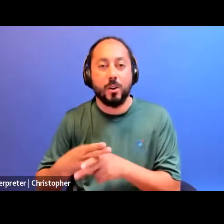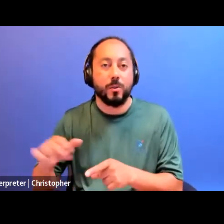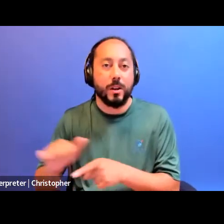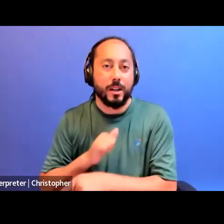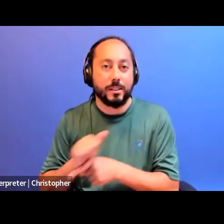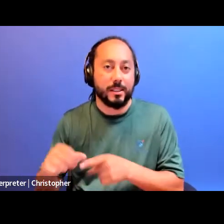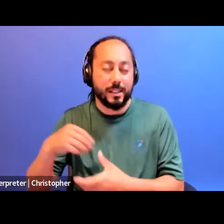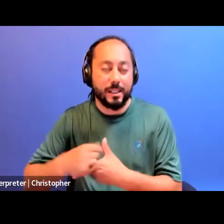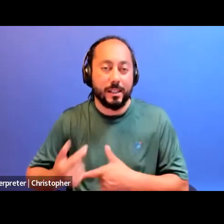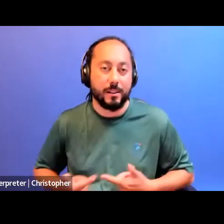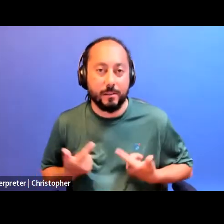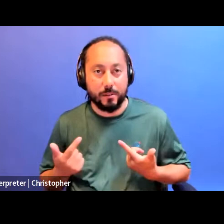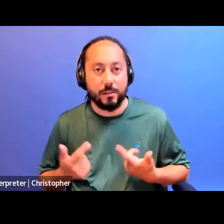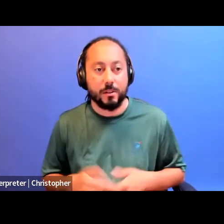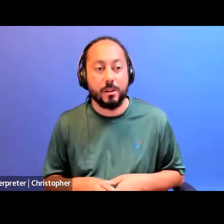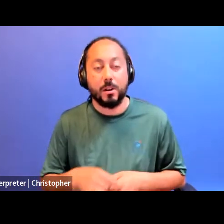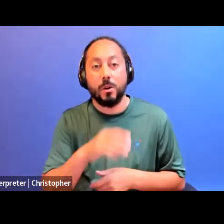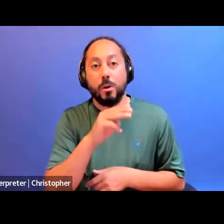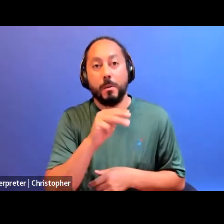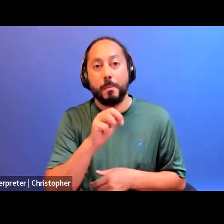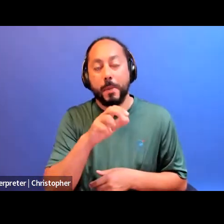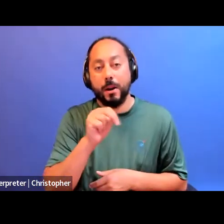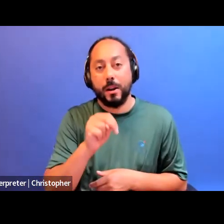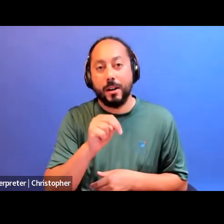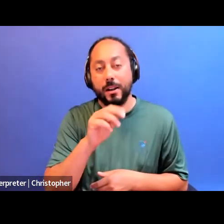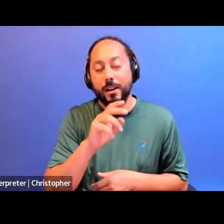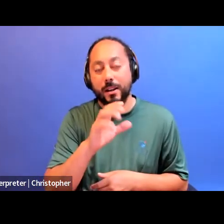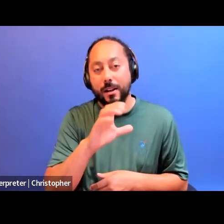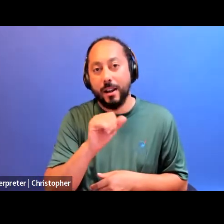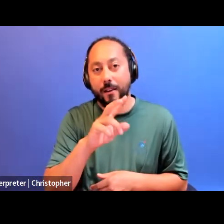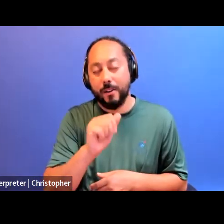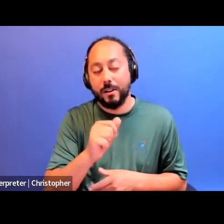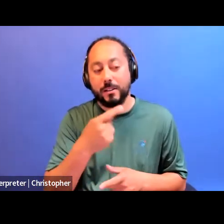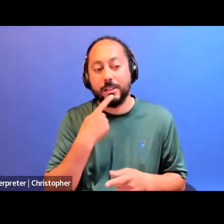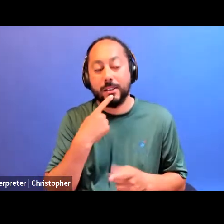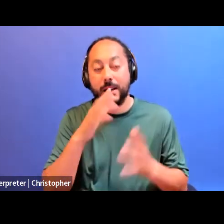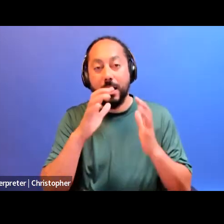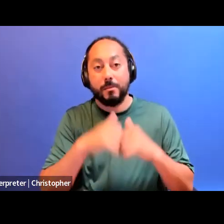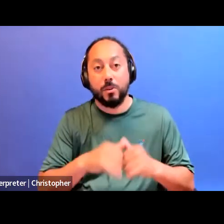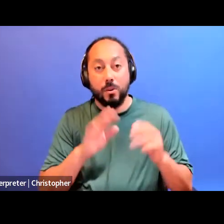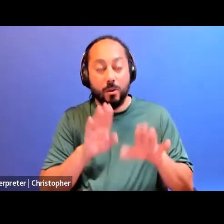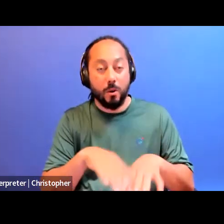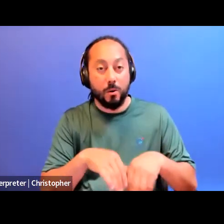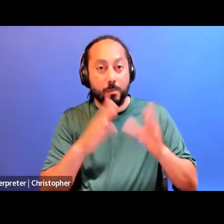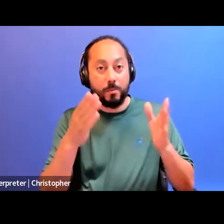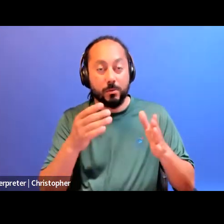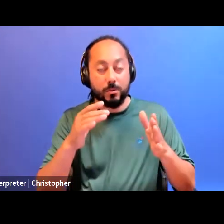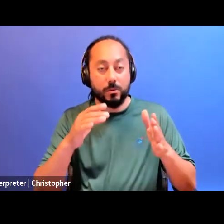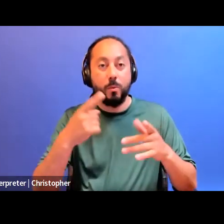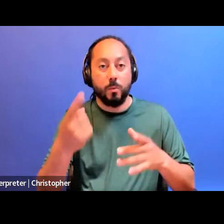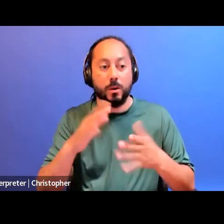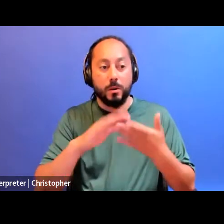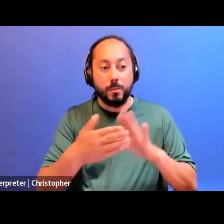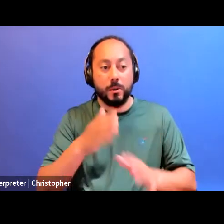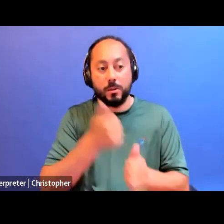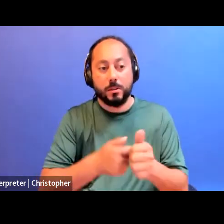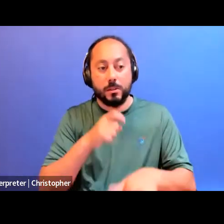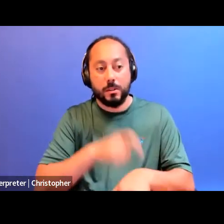Ritchie and Marianne Cava might say, abolition unfolds one community at a time. Thank you.